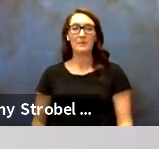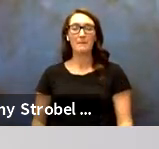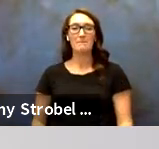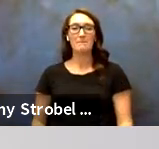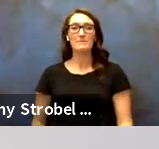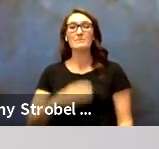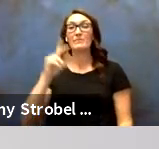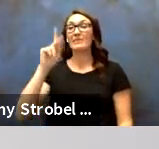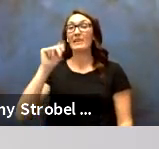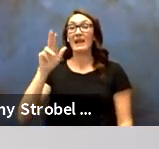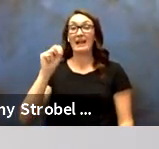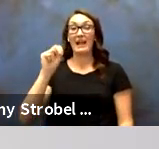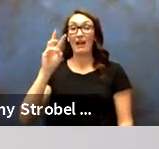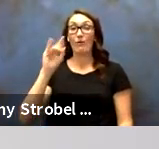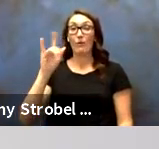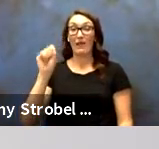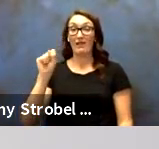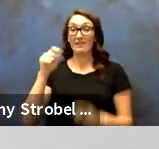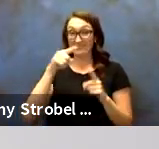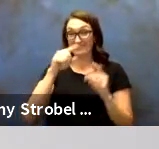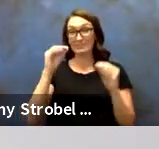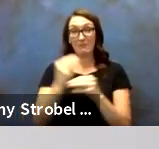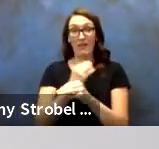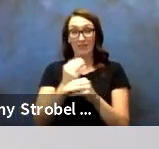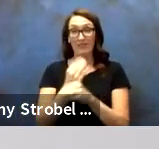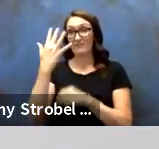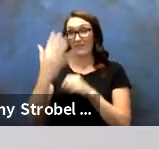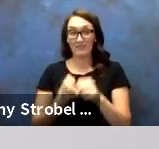Karen Willis, Mathematics Instructor, five years.